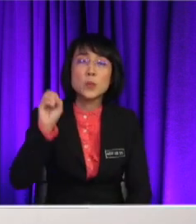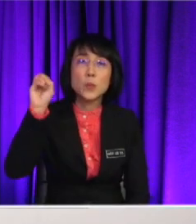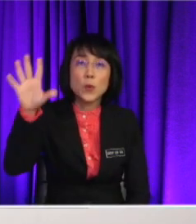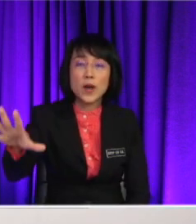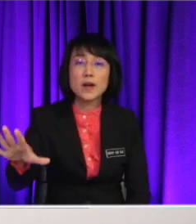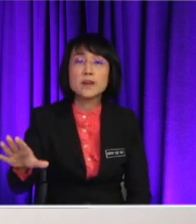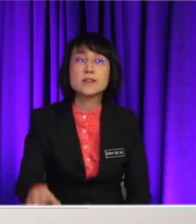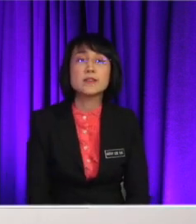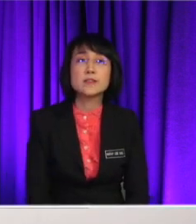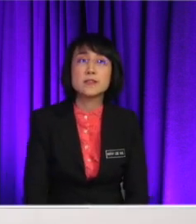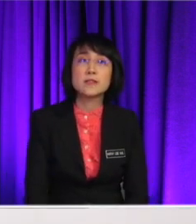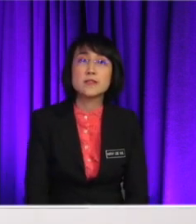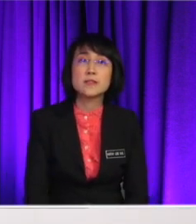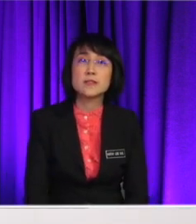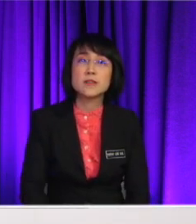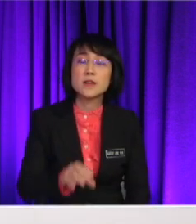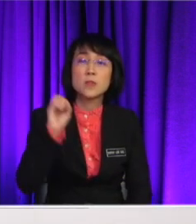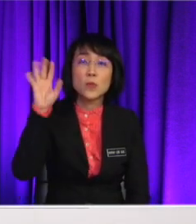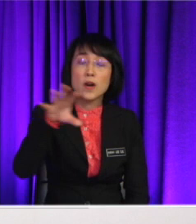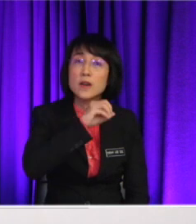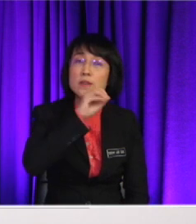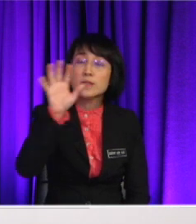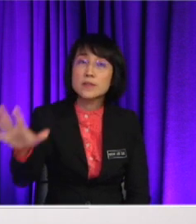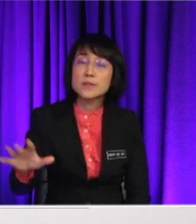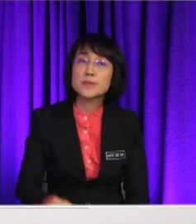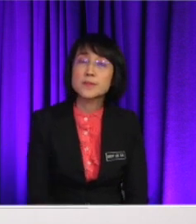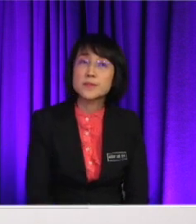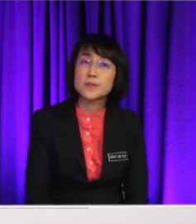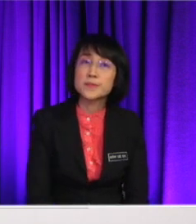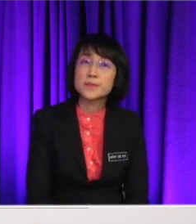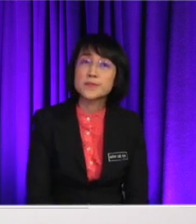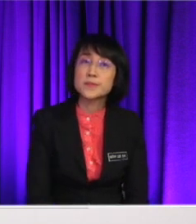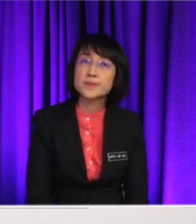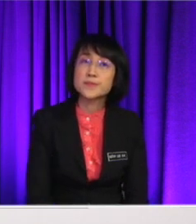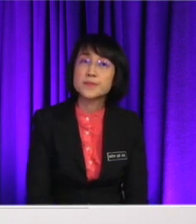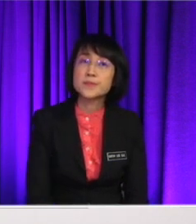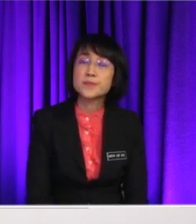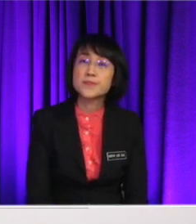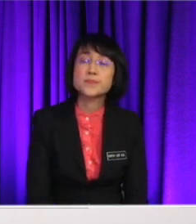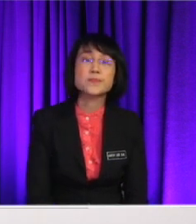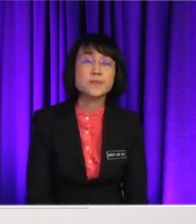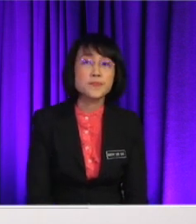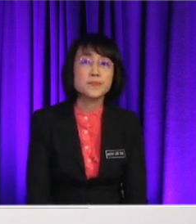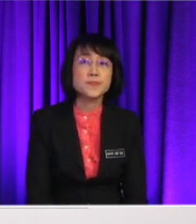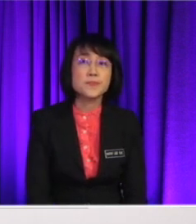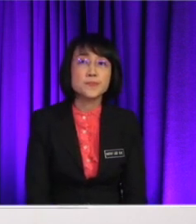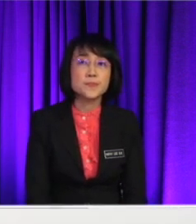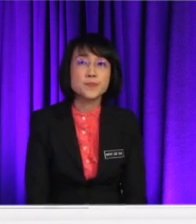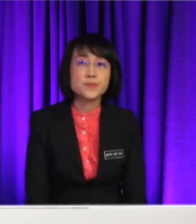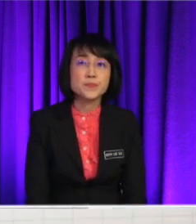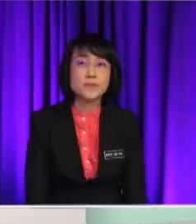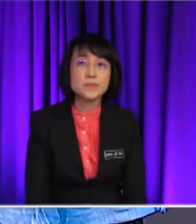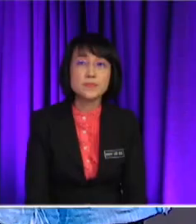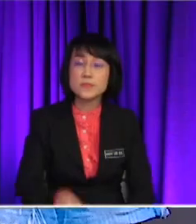living near the factories becoming the next victim. All right. All Okay. Thank you. So, Jianlong mentions about we